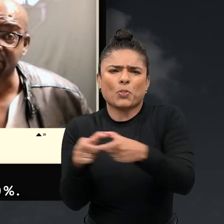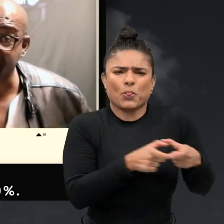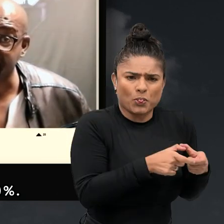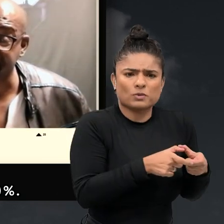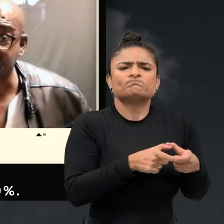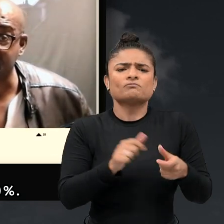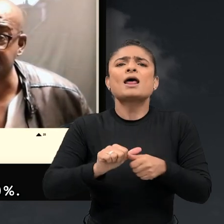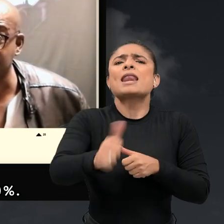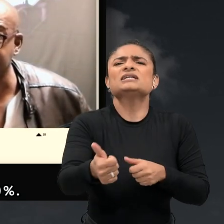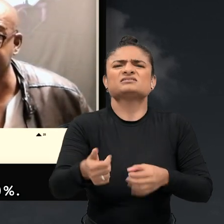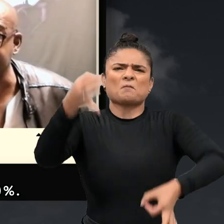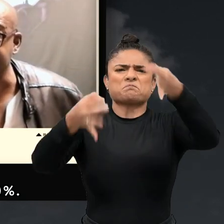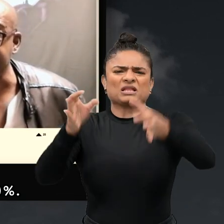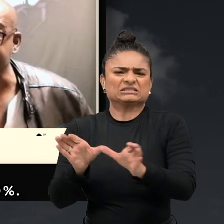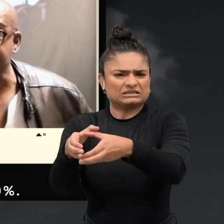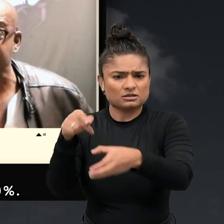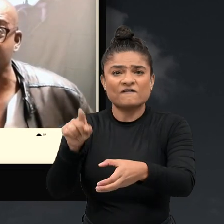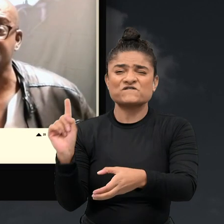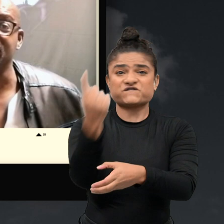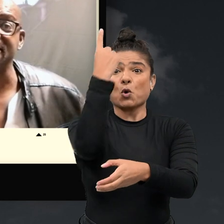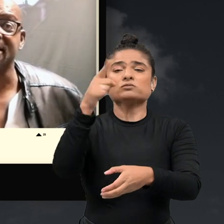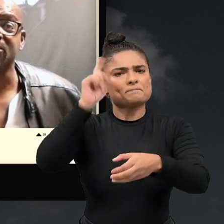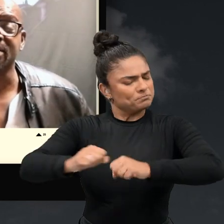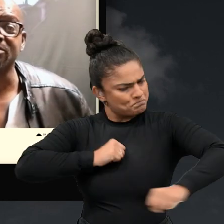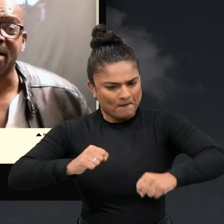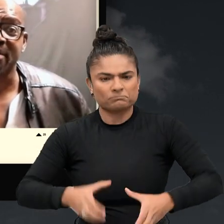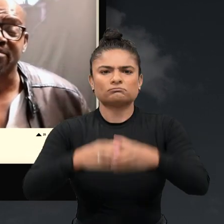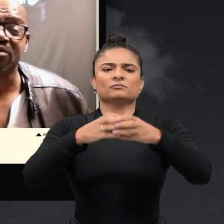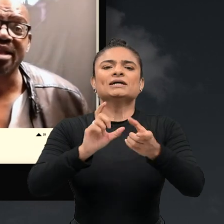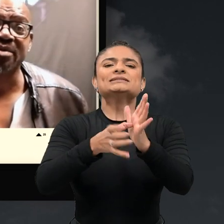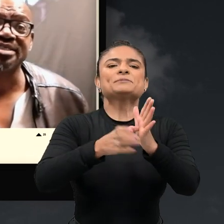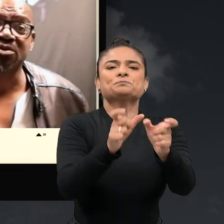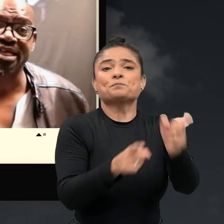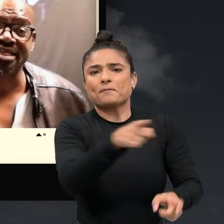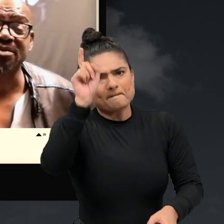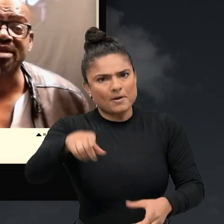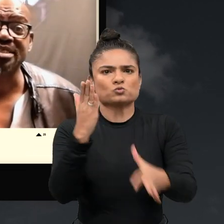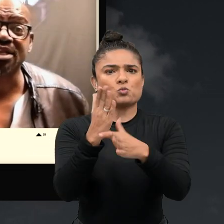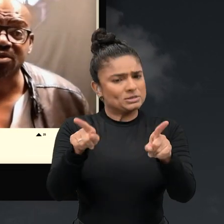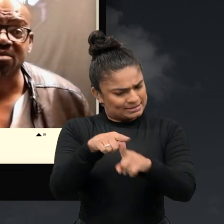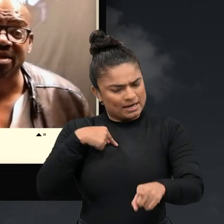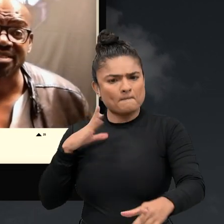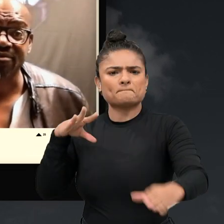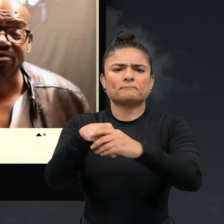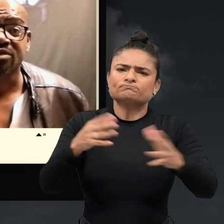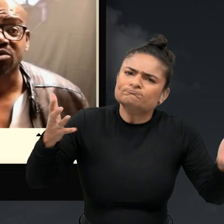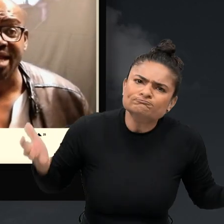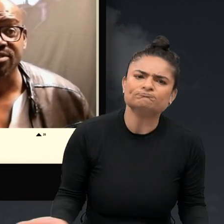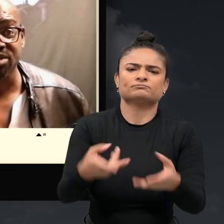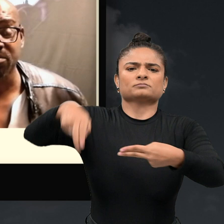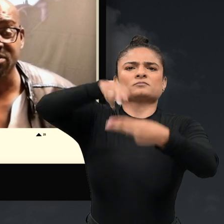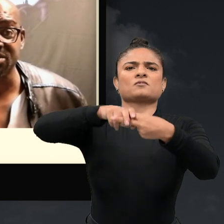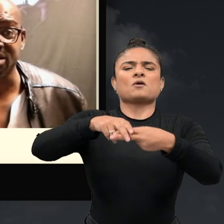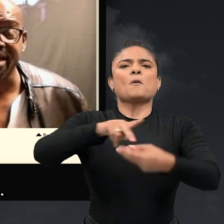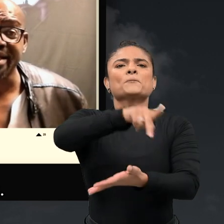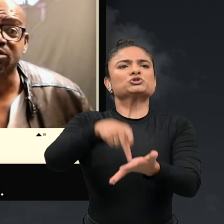in South Africa comes at about 10 percent. So the first thing that would have to happen for any person with a disability, including myself, to rise